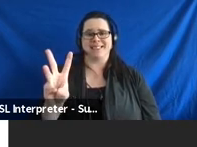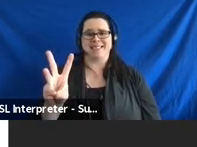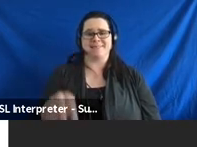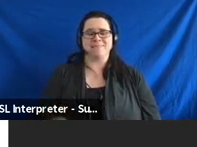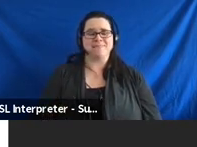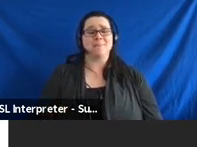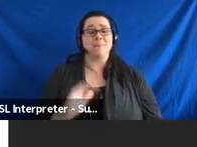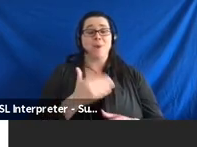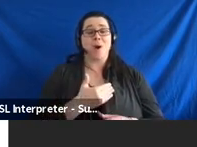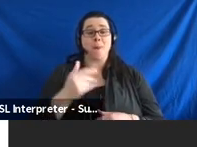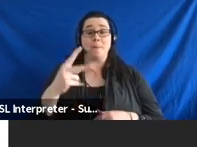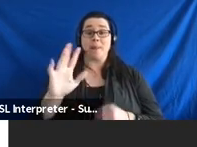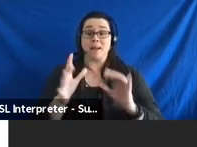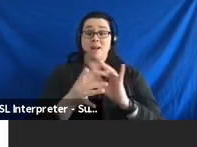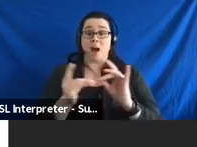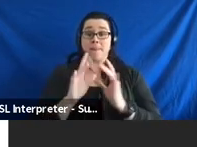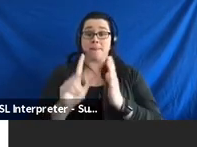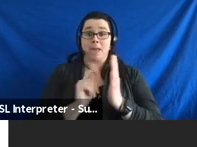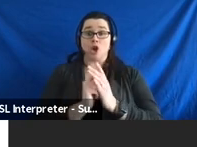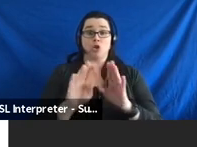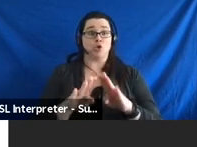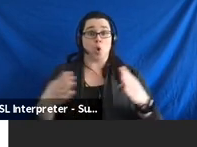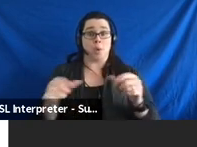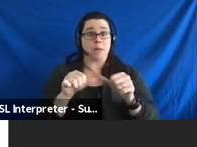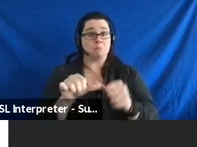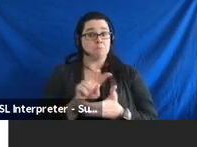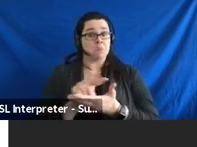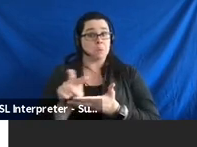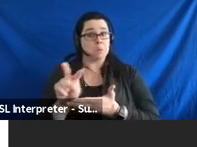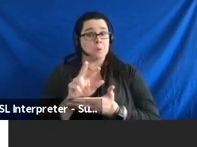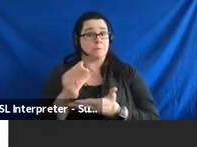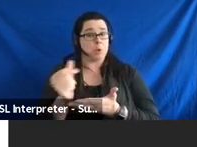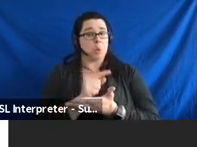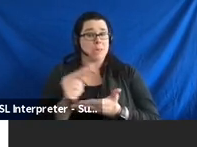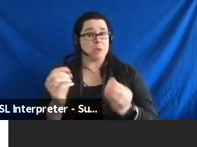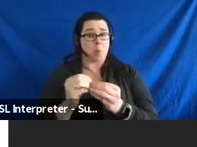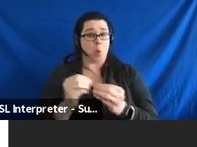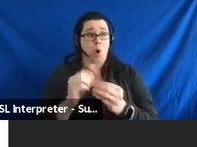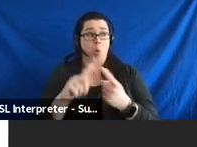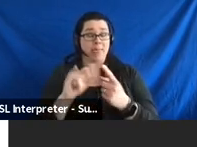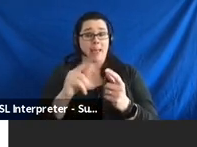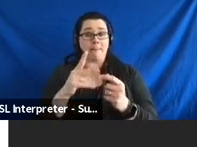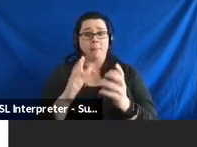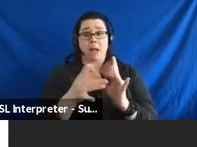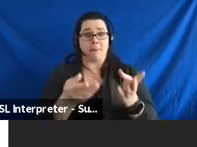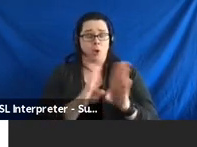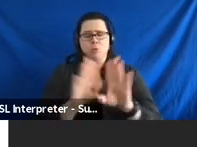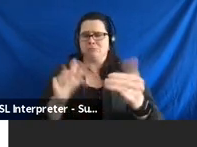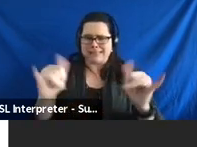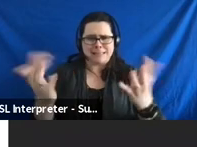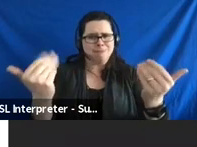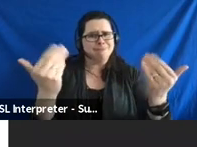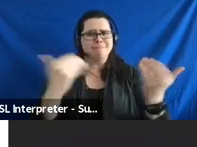And our public comment period is open for another couple of weeks. But even when that closes, we would love to hear from